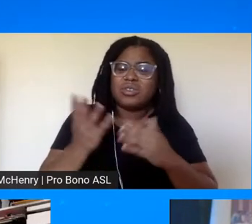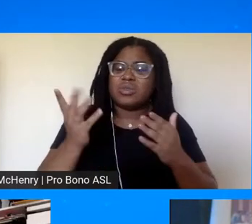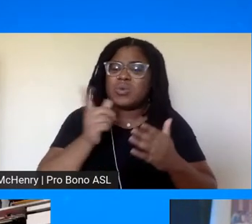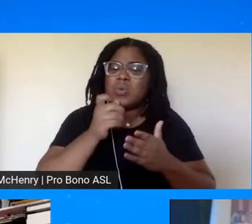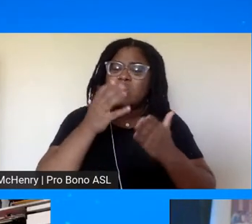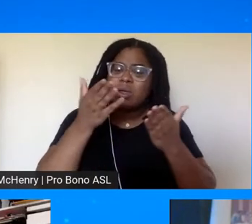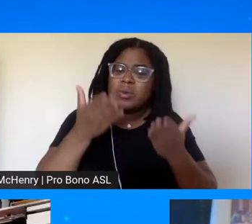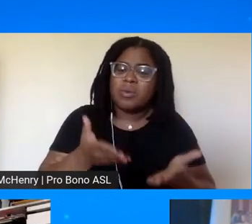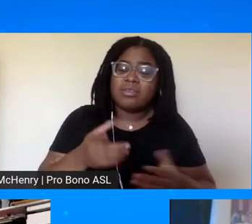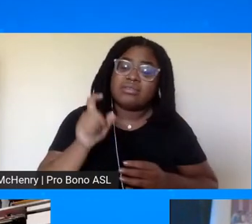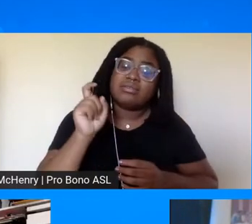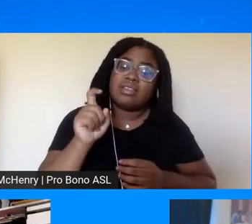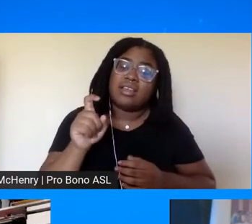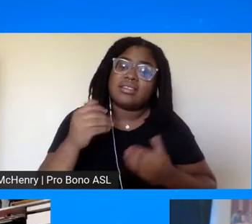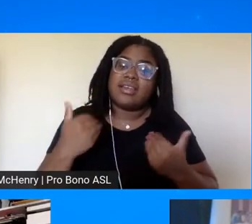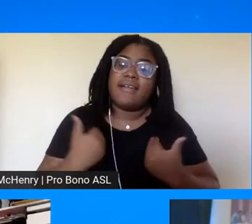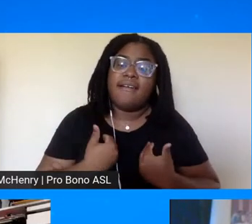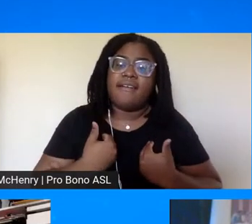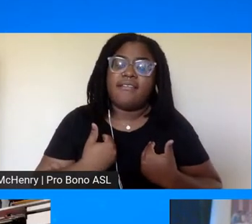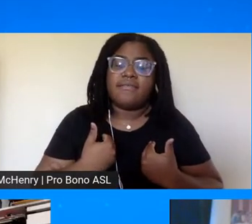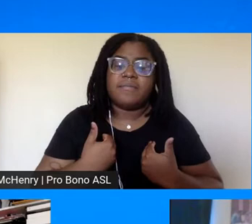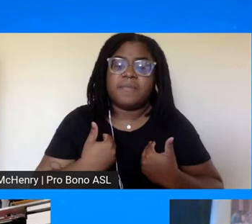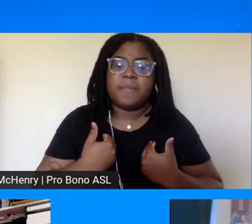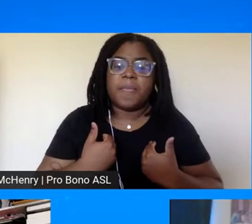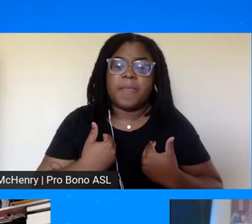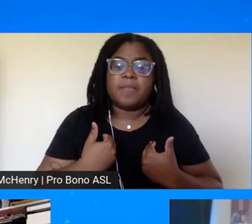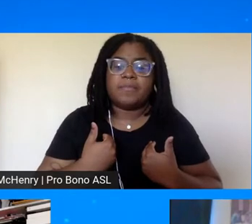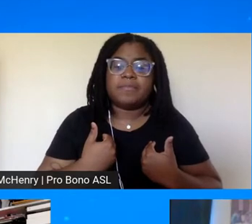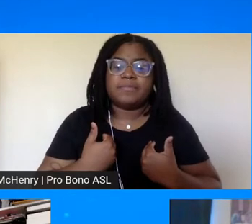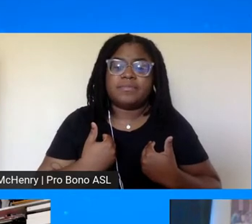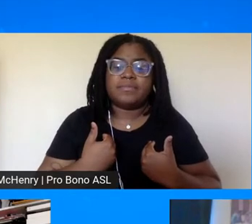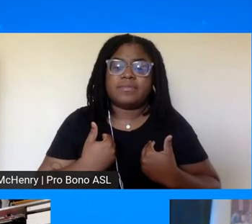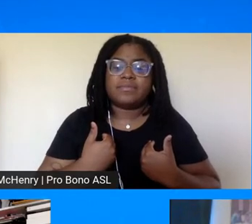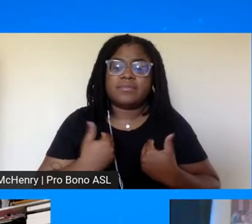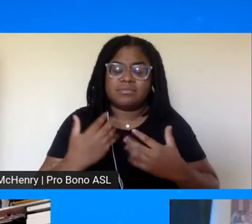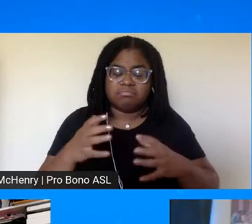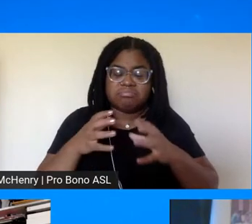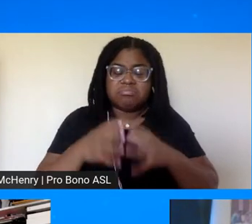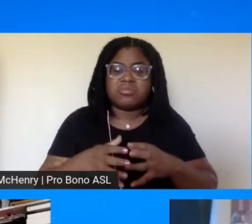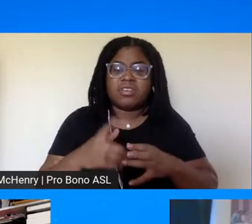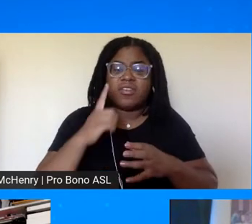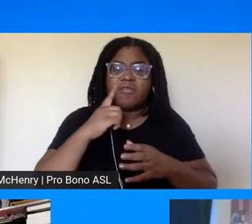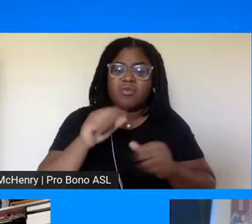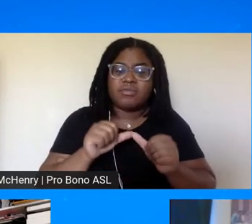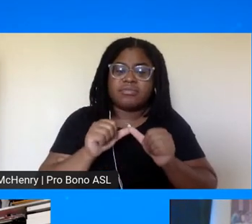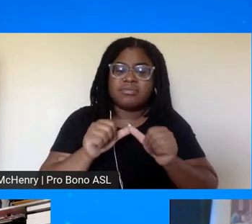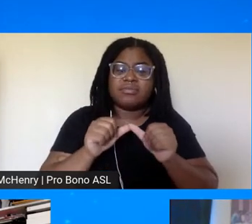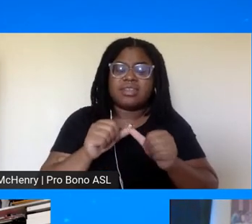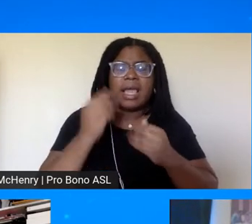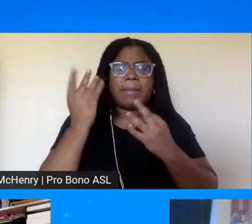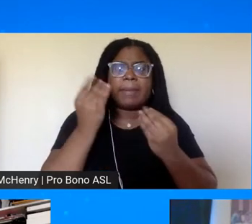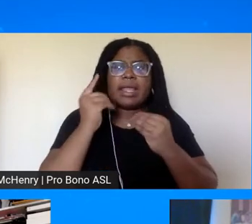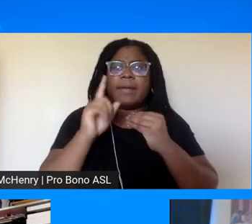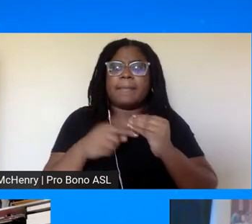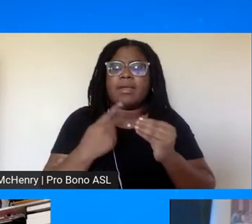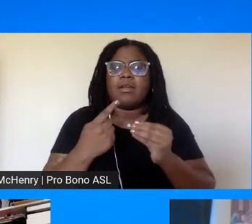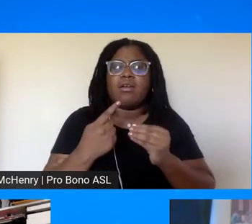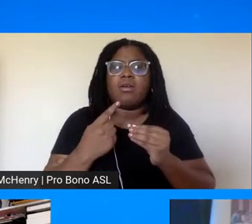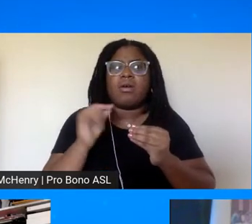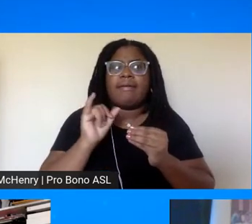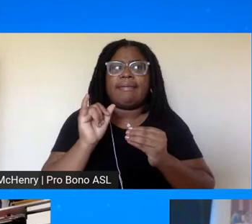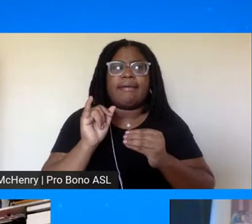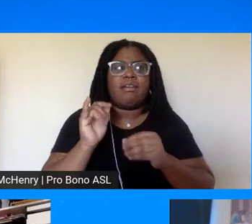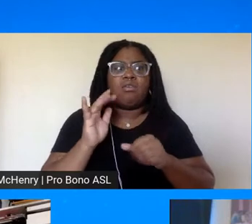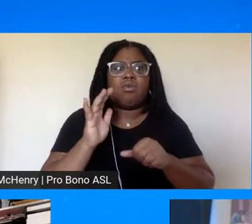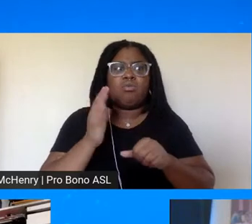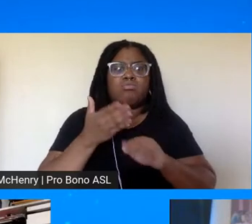a a a uh portal for sustainability if you will i'm thinking about even as early as